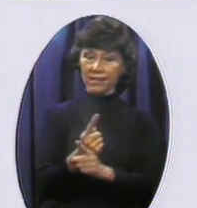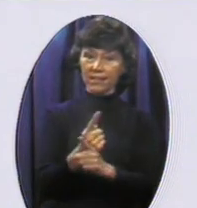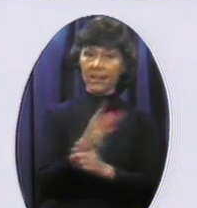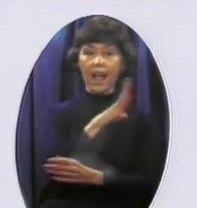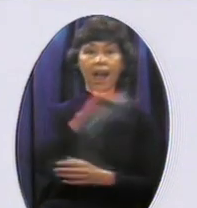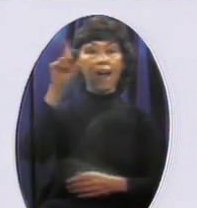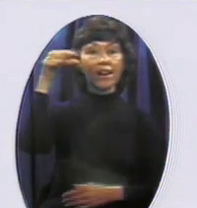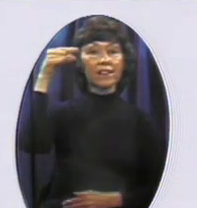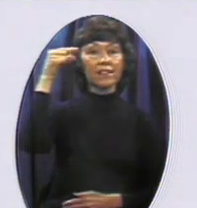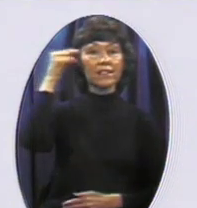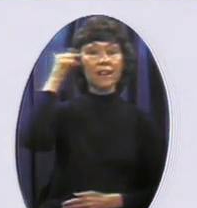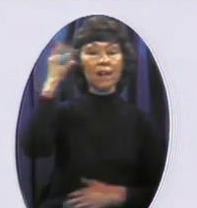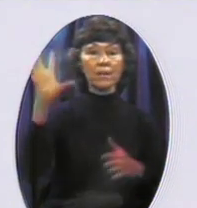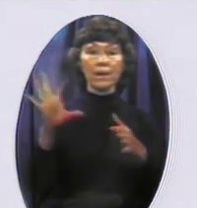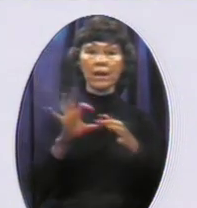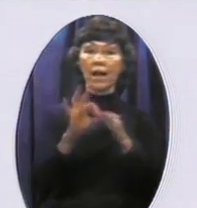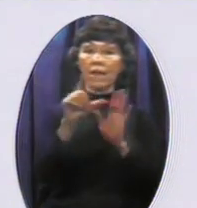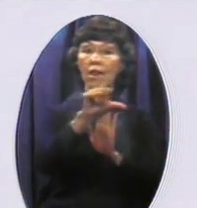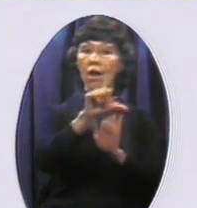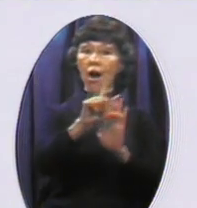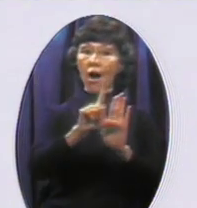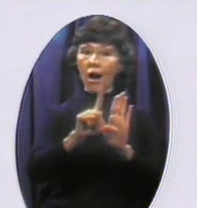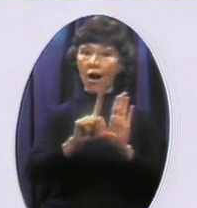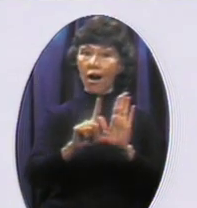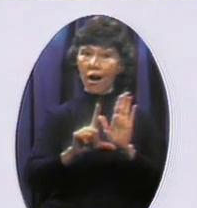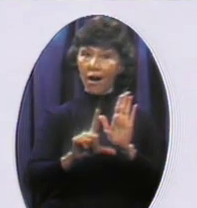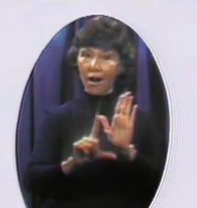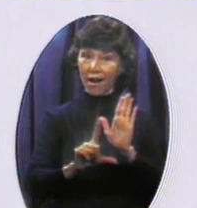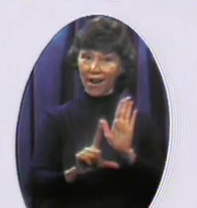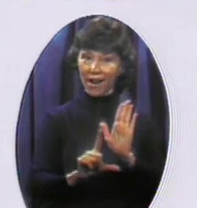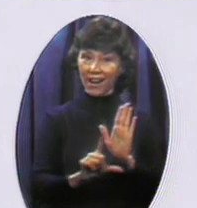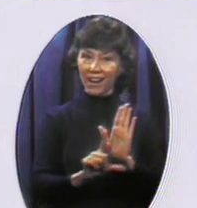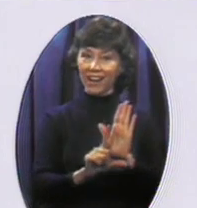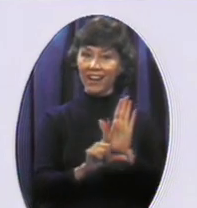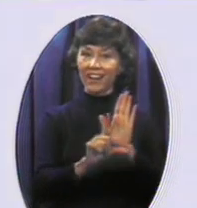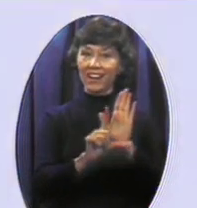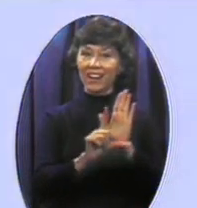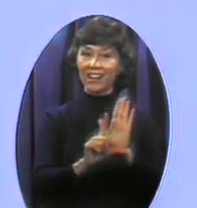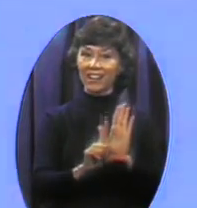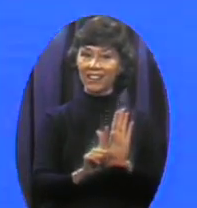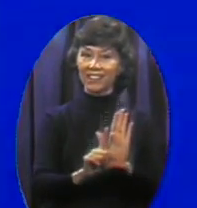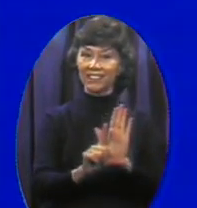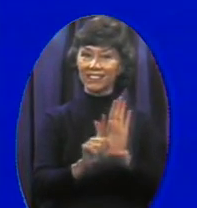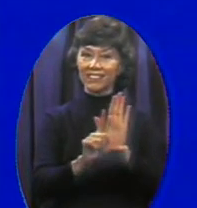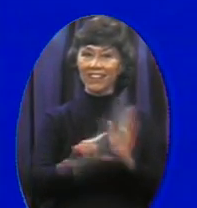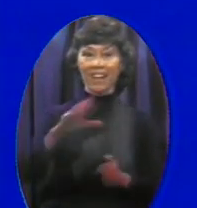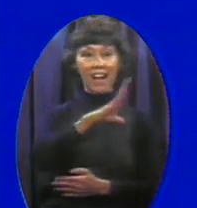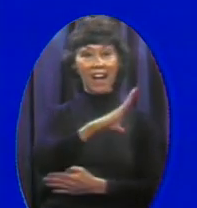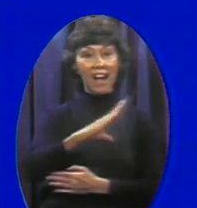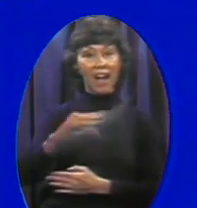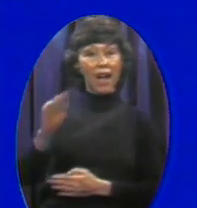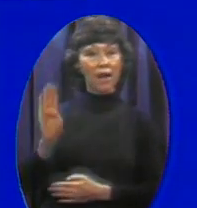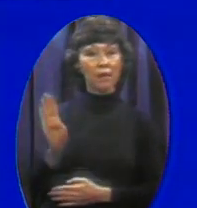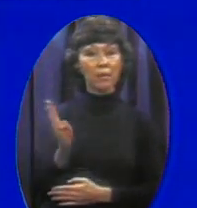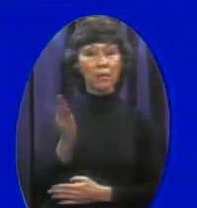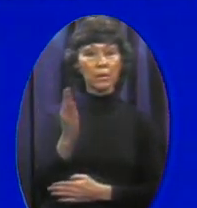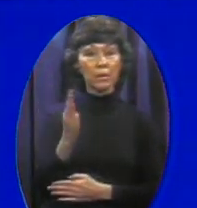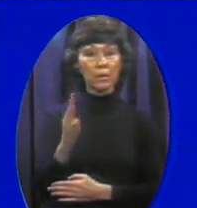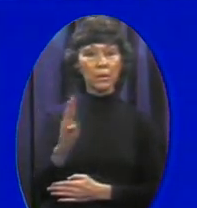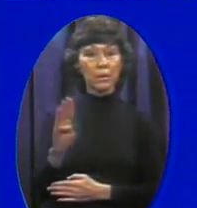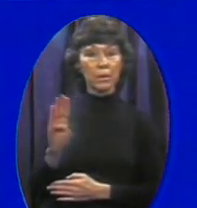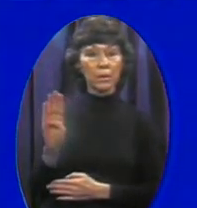government of love ¶ ¶ And blue